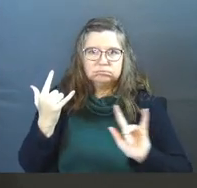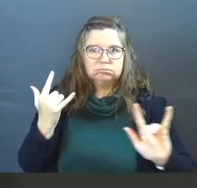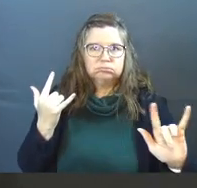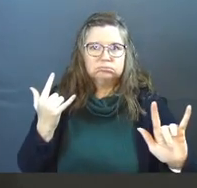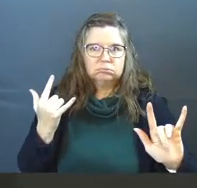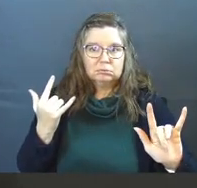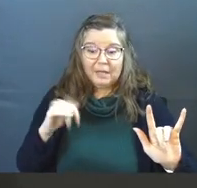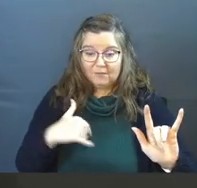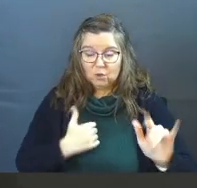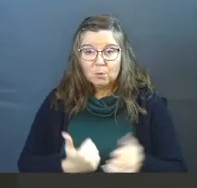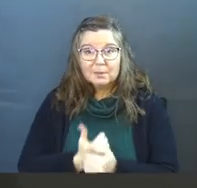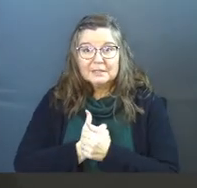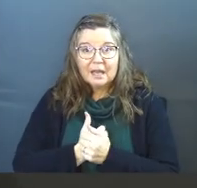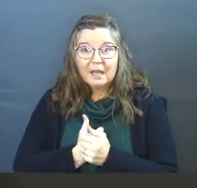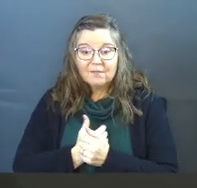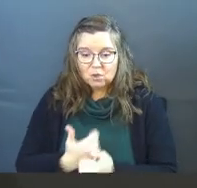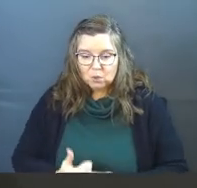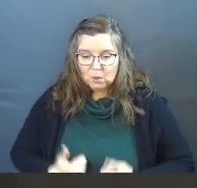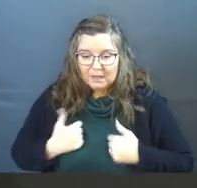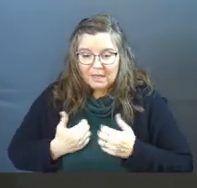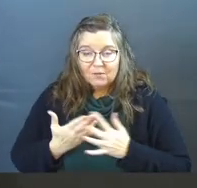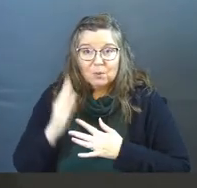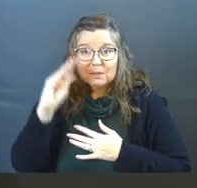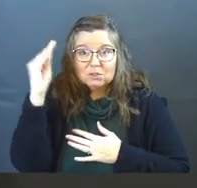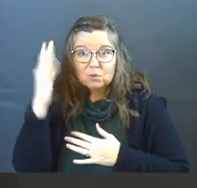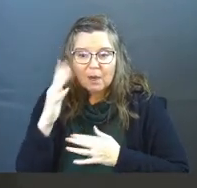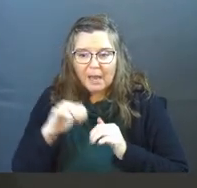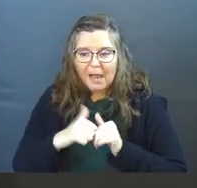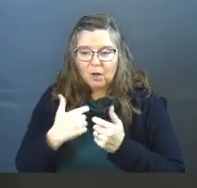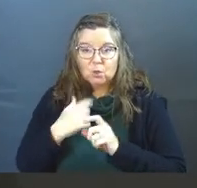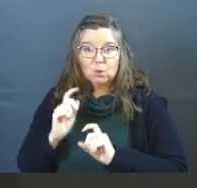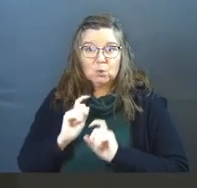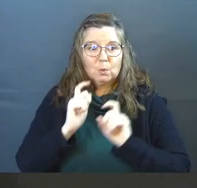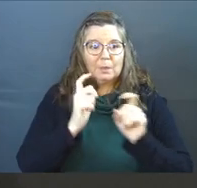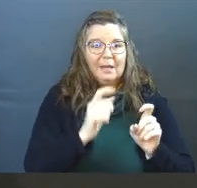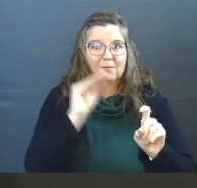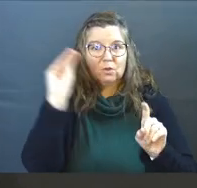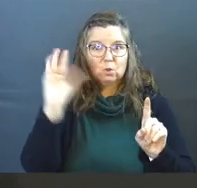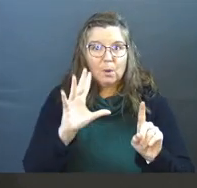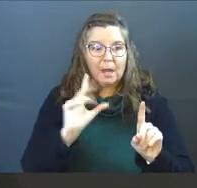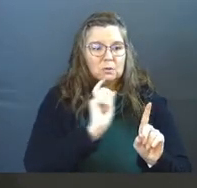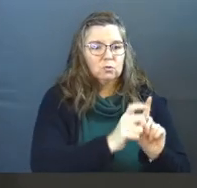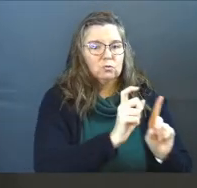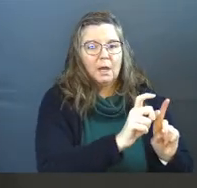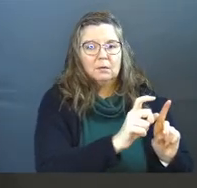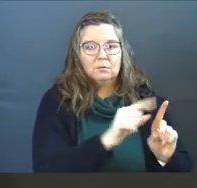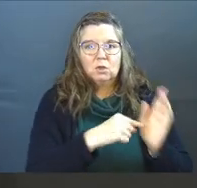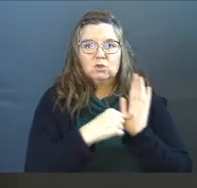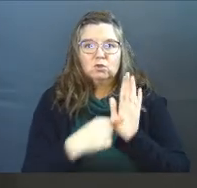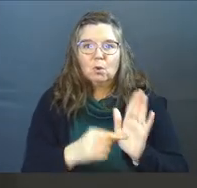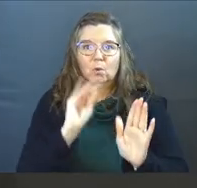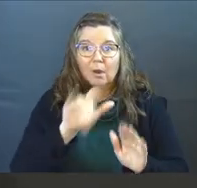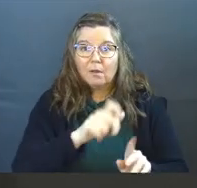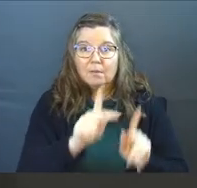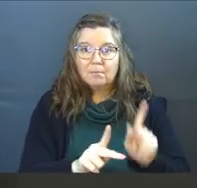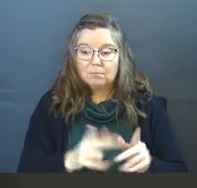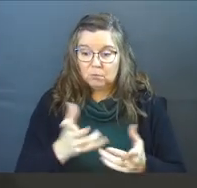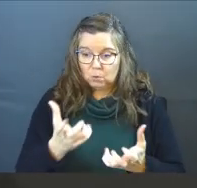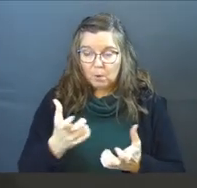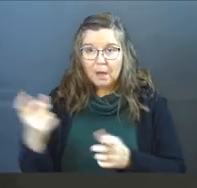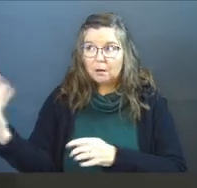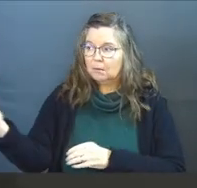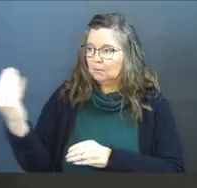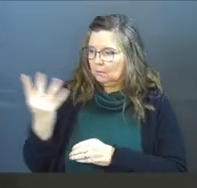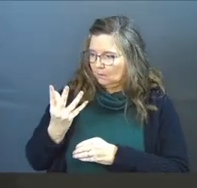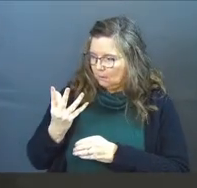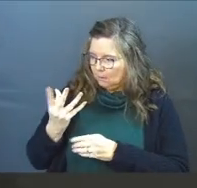If you've been saved by this grace, if you're living by this grace, how do you give this grace to somebody else? Because don't you want to